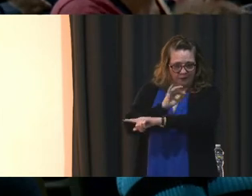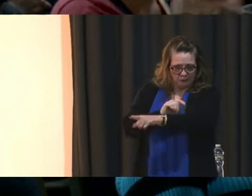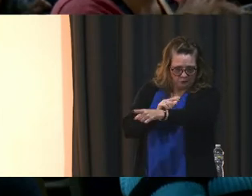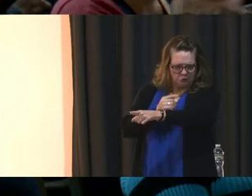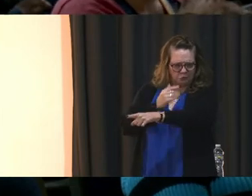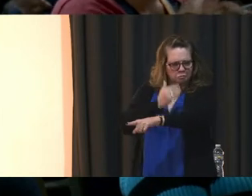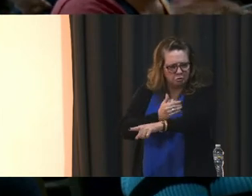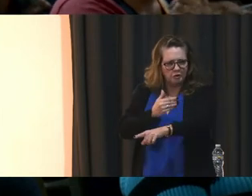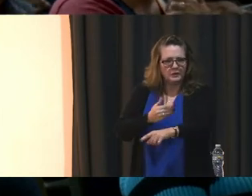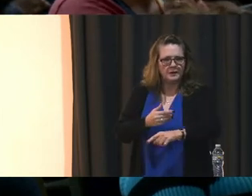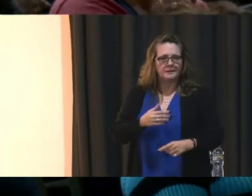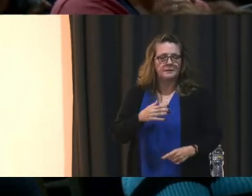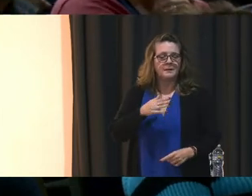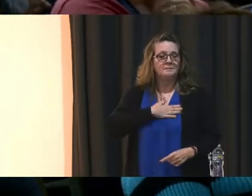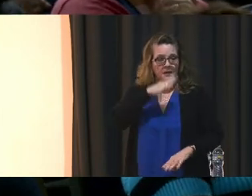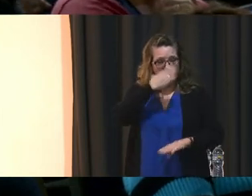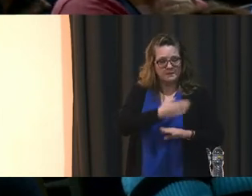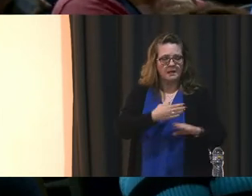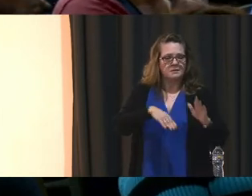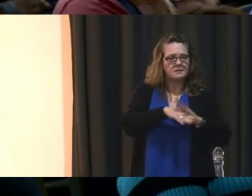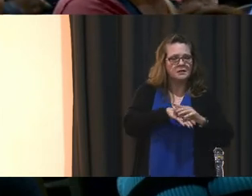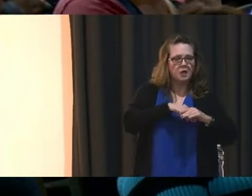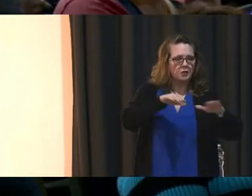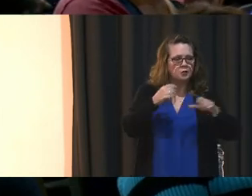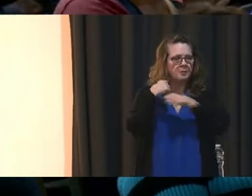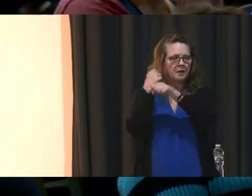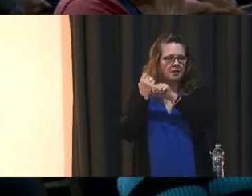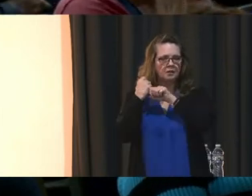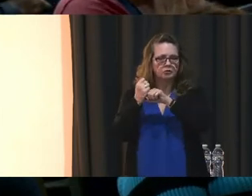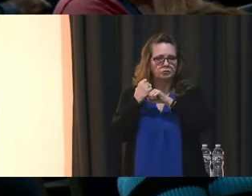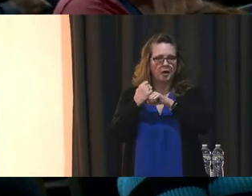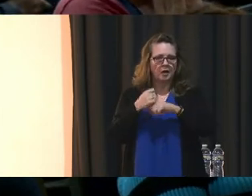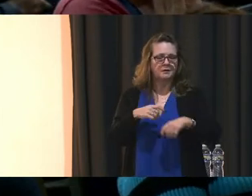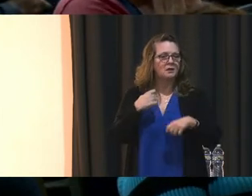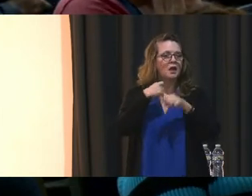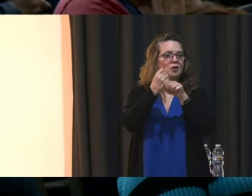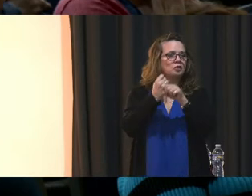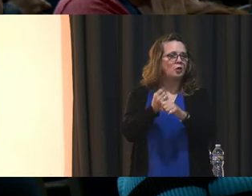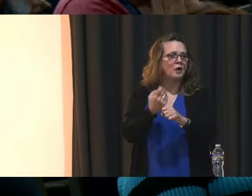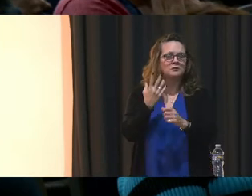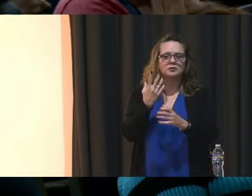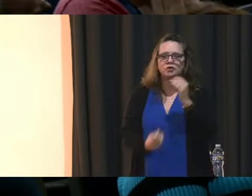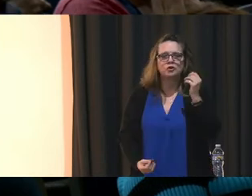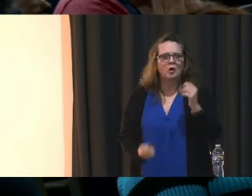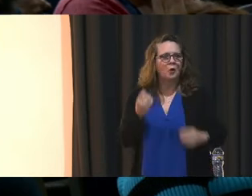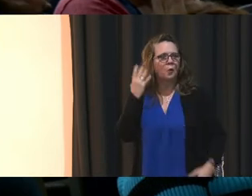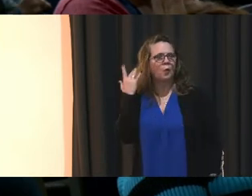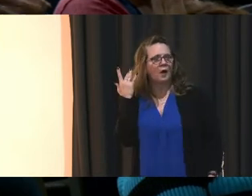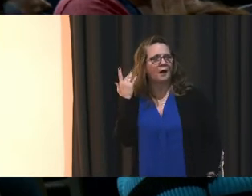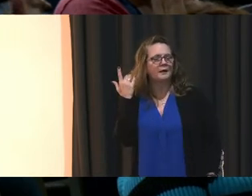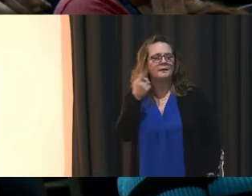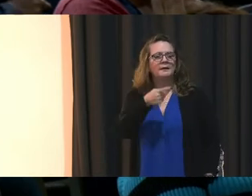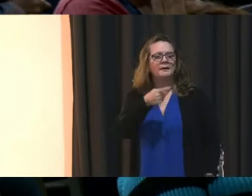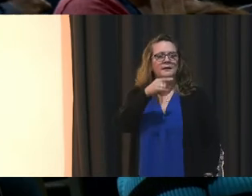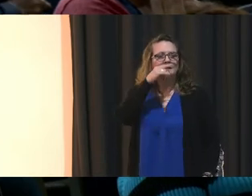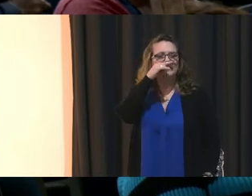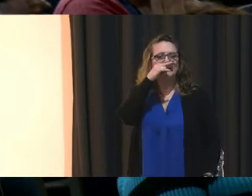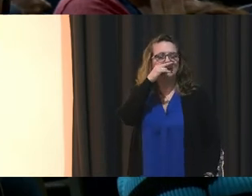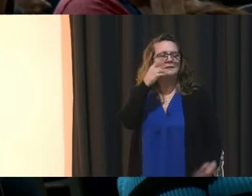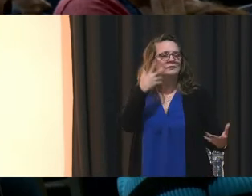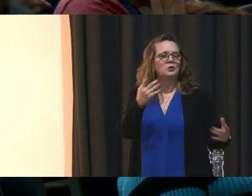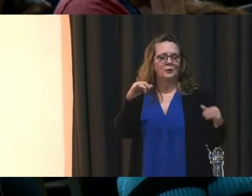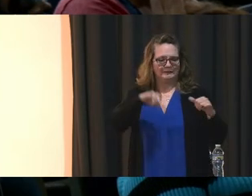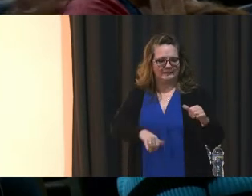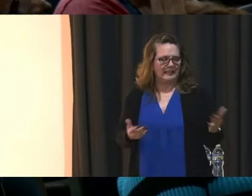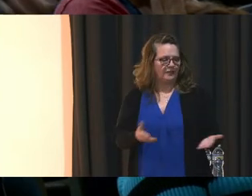My son did soccer, swimming, lacrosse. Lacrosse disappeared. Why? Because these kids do not want to spend more time